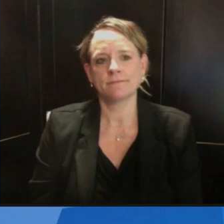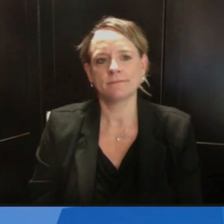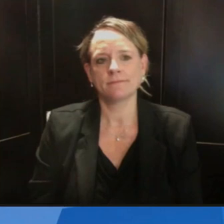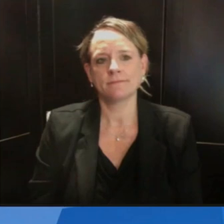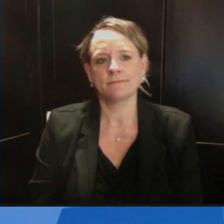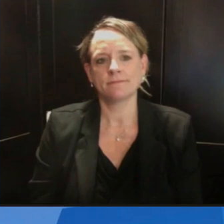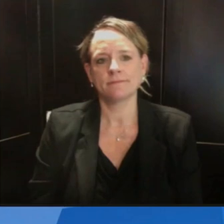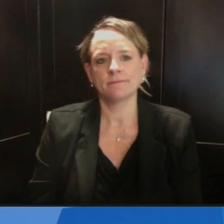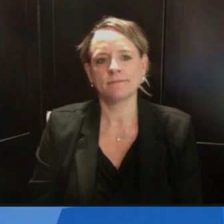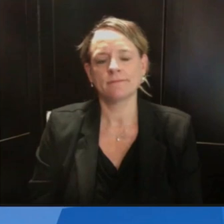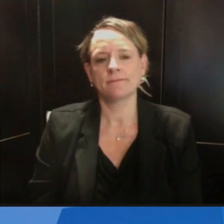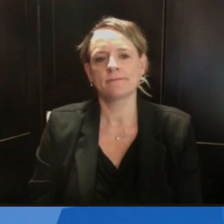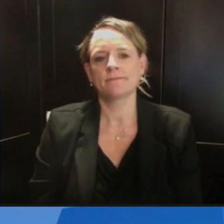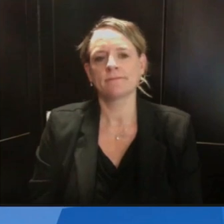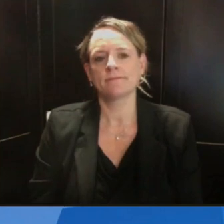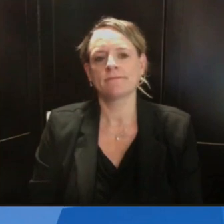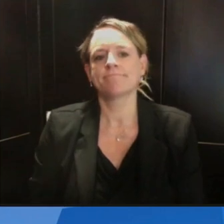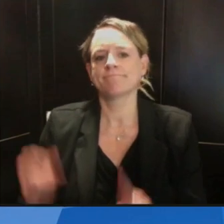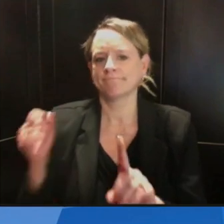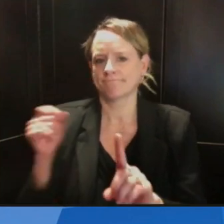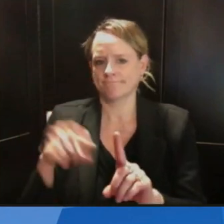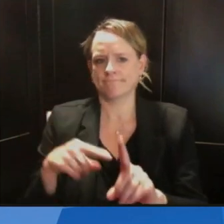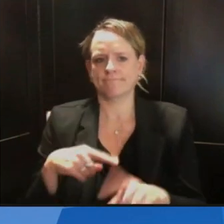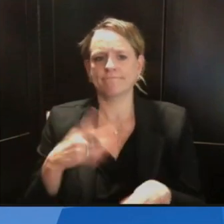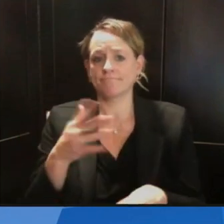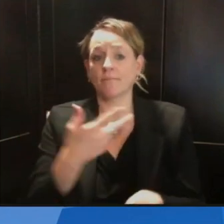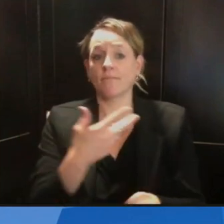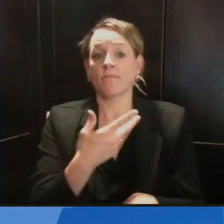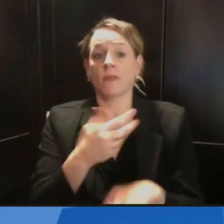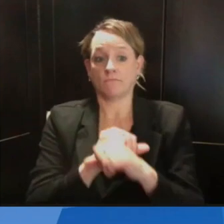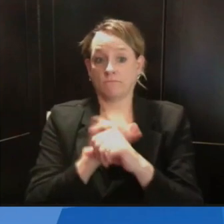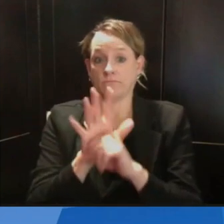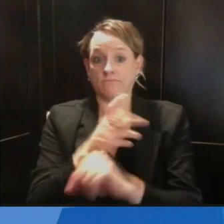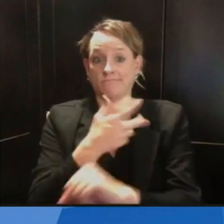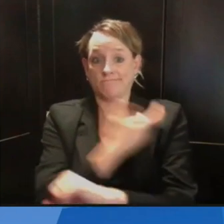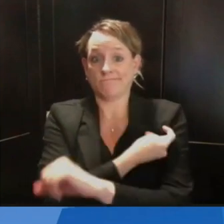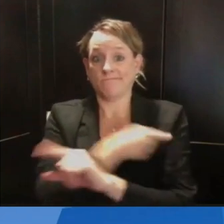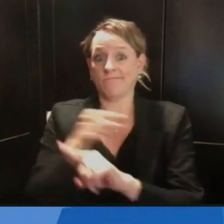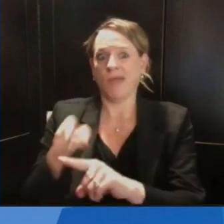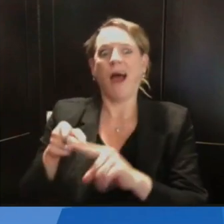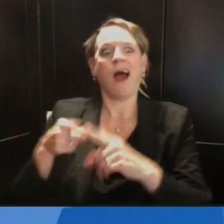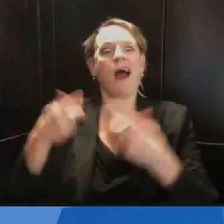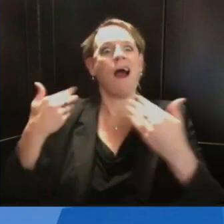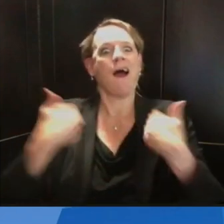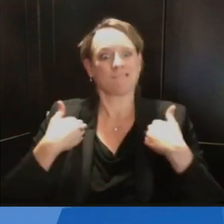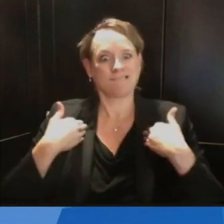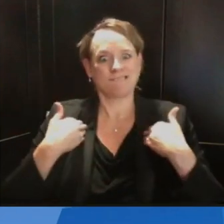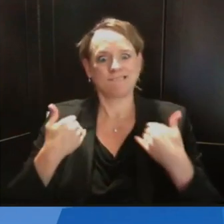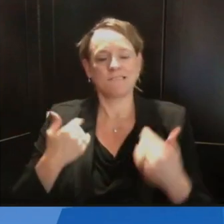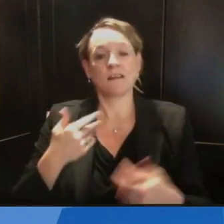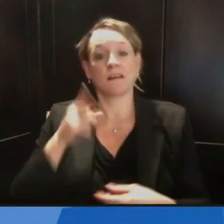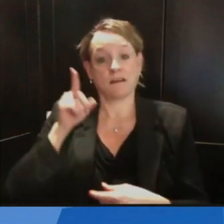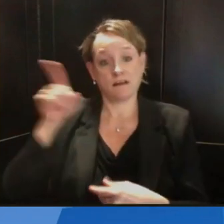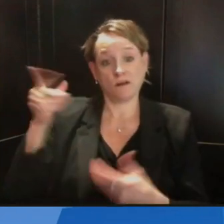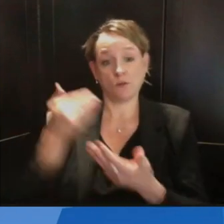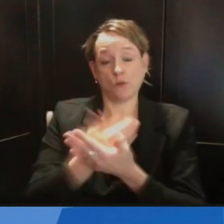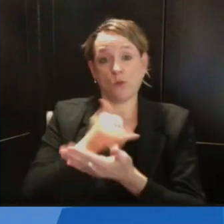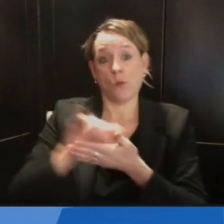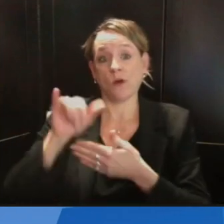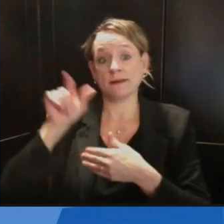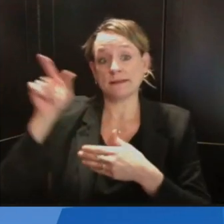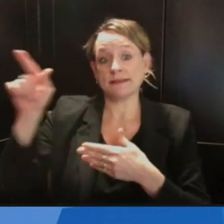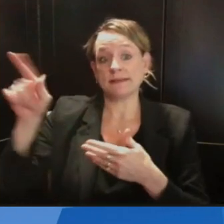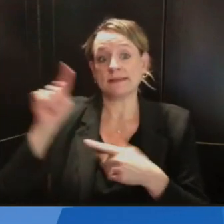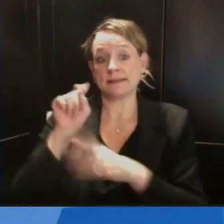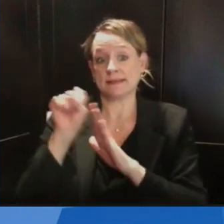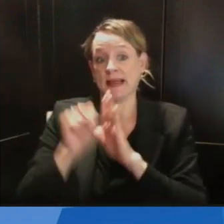does become available, the state of New York said they would create an independent task force to review the safety